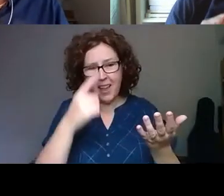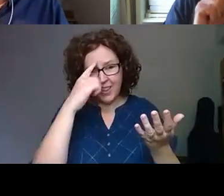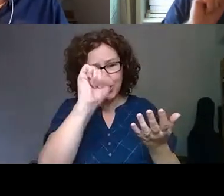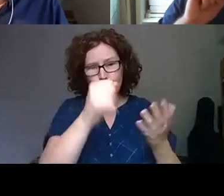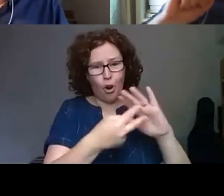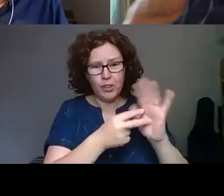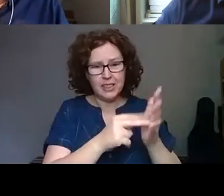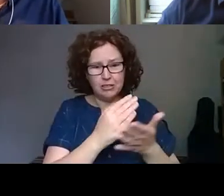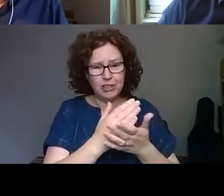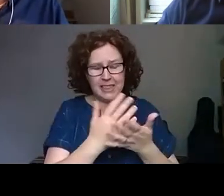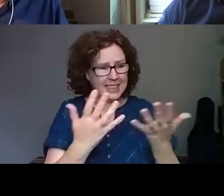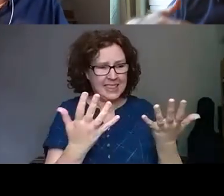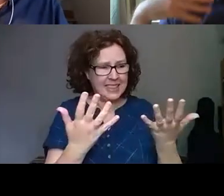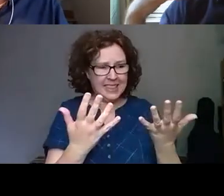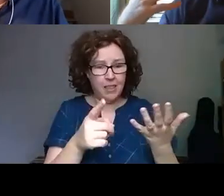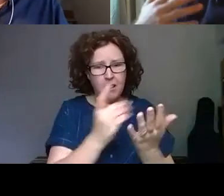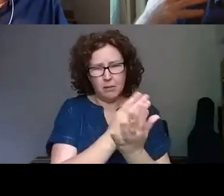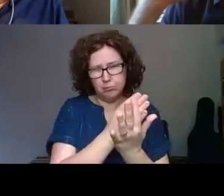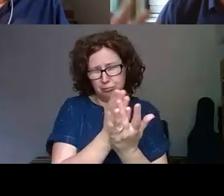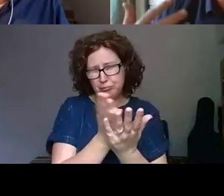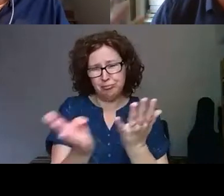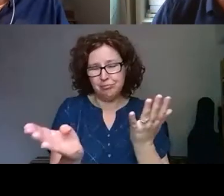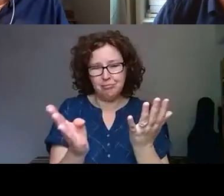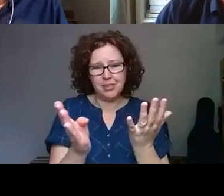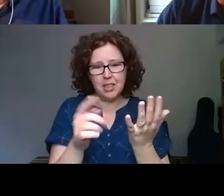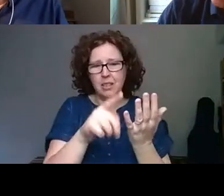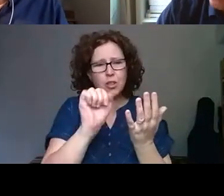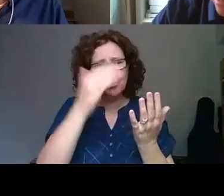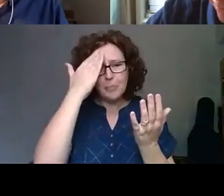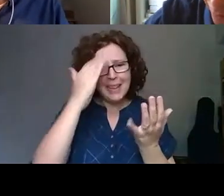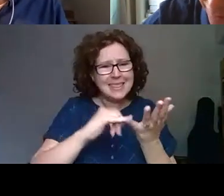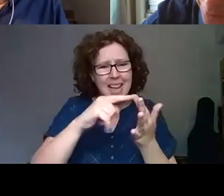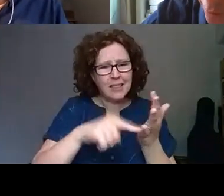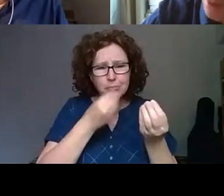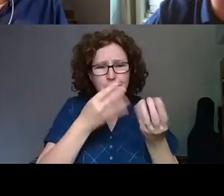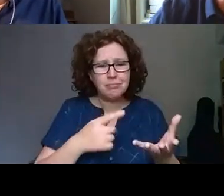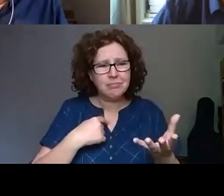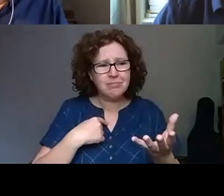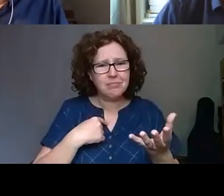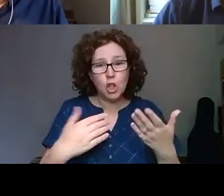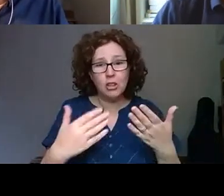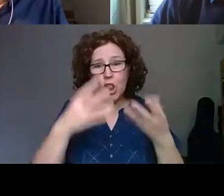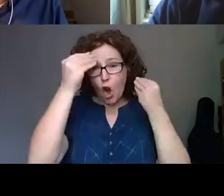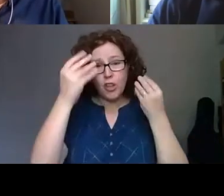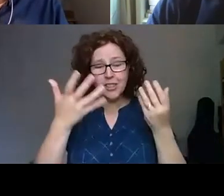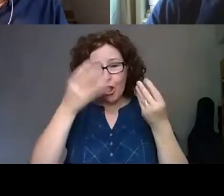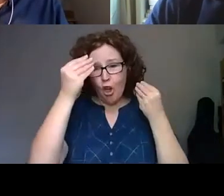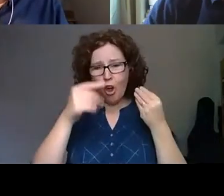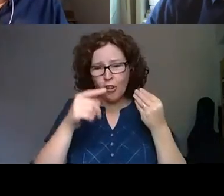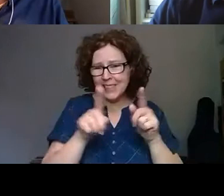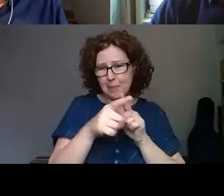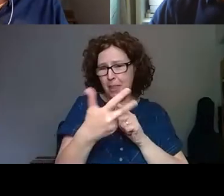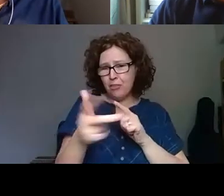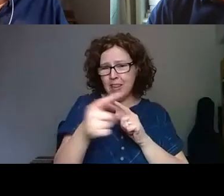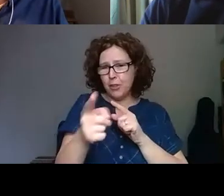organization diversifying. And I love that mindset of relearning, know, to hear the three of you talk about, we respond, we retell